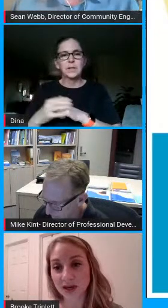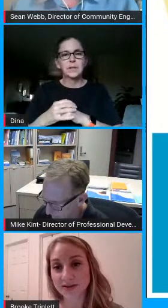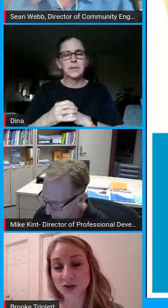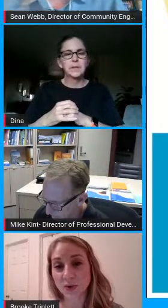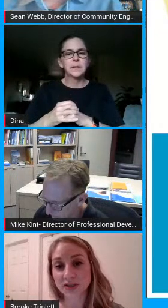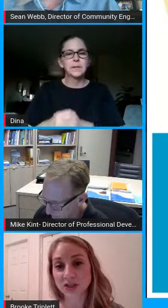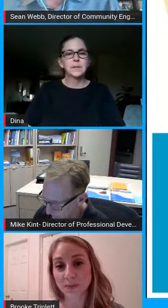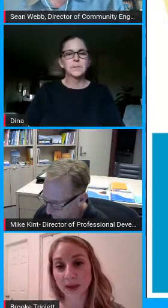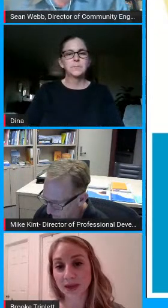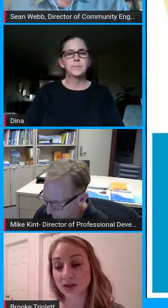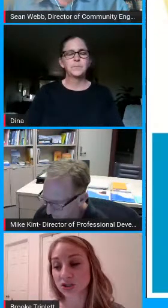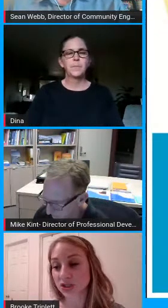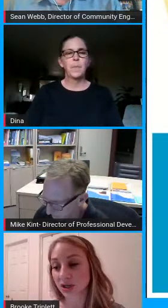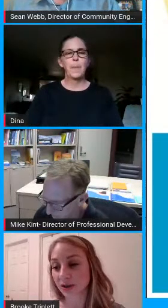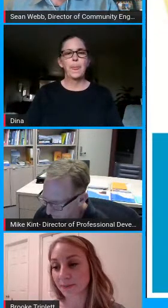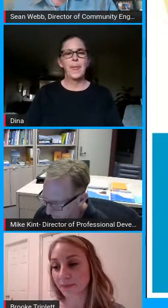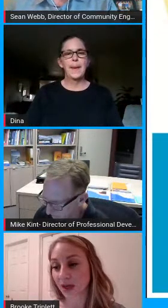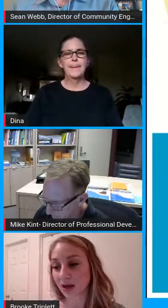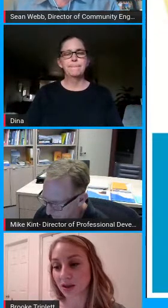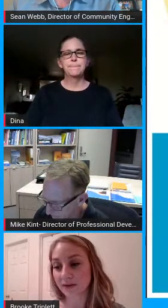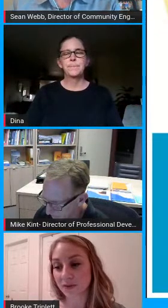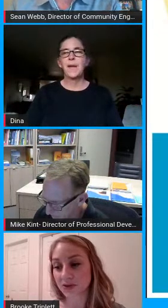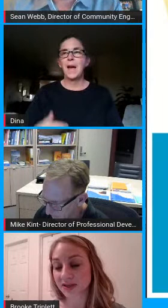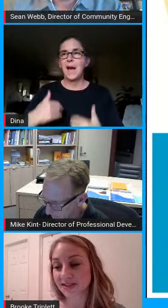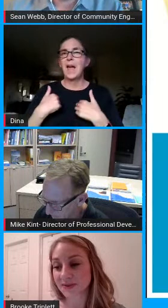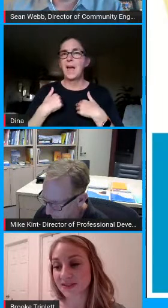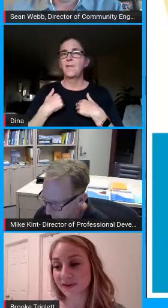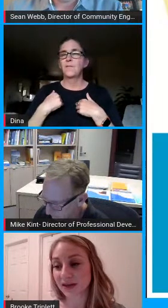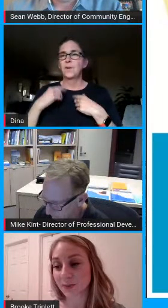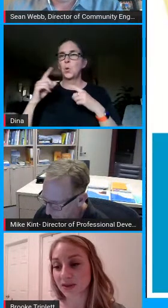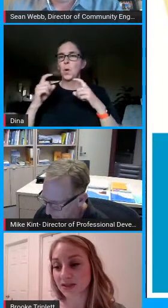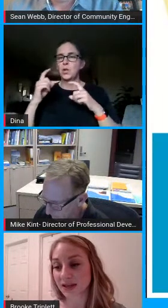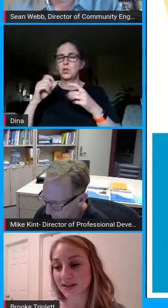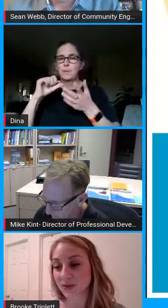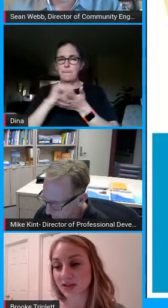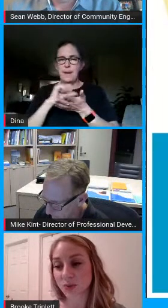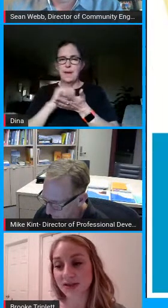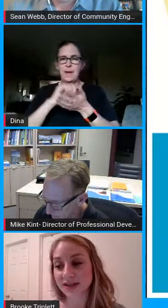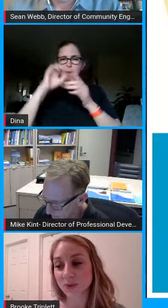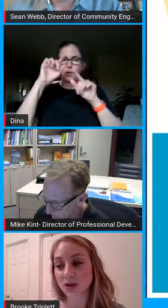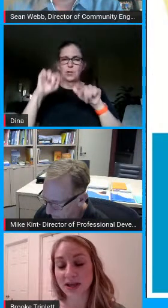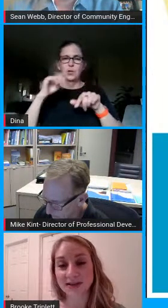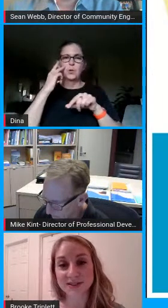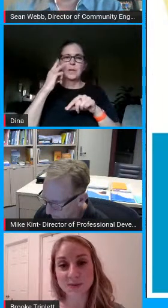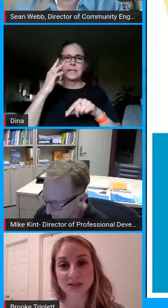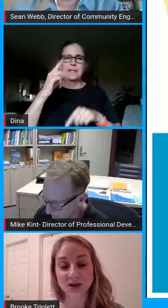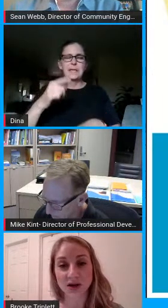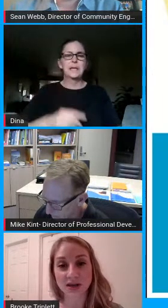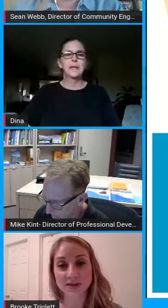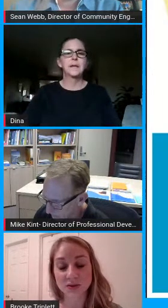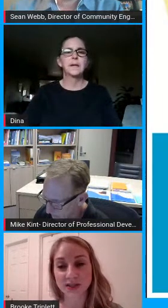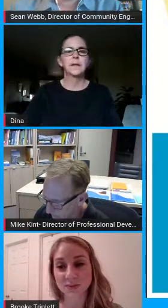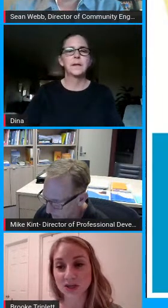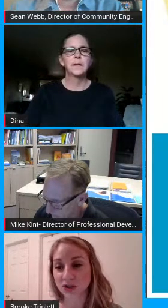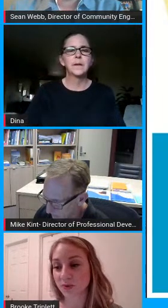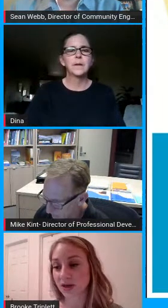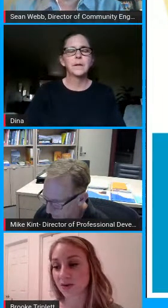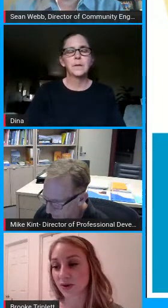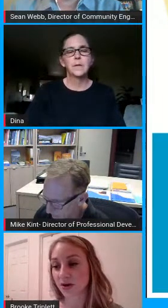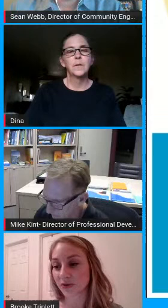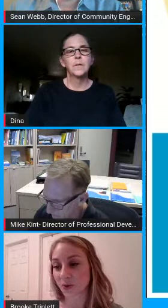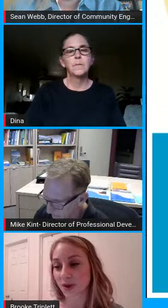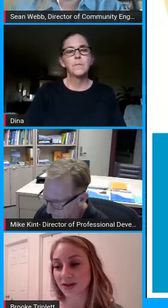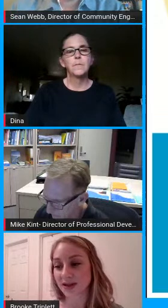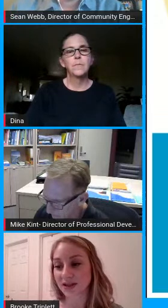that frequently asked question page um and a lot of them are site specific but this last one is what day will classes be starting so let's make sure